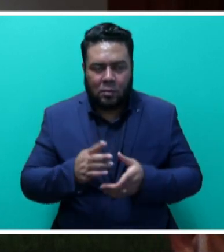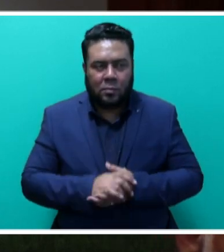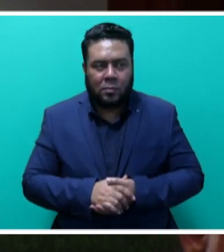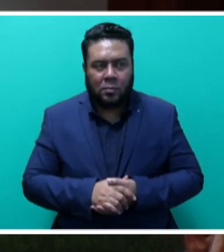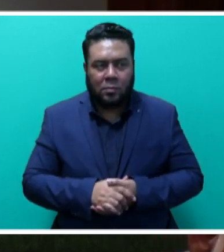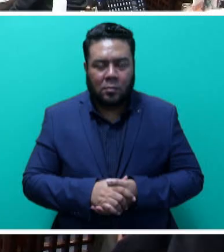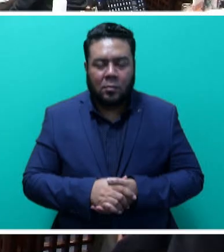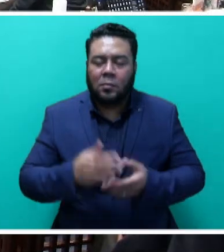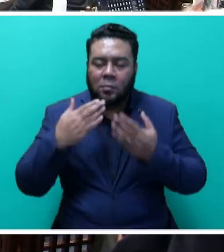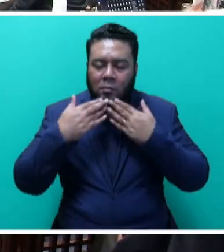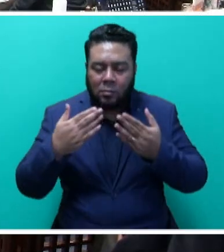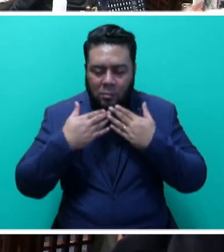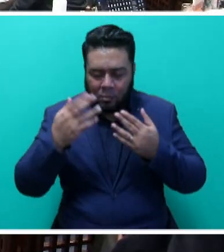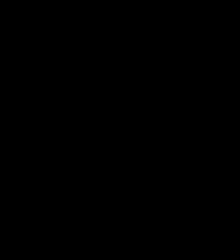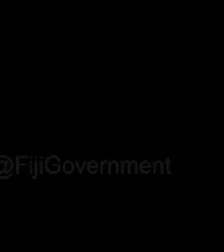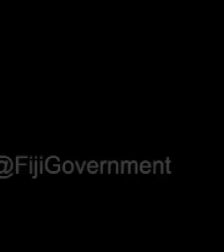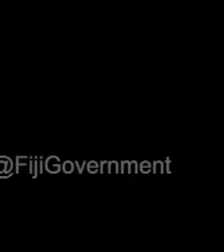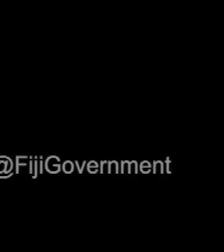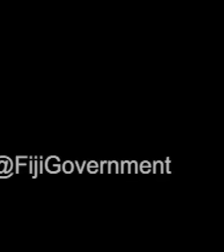Mr. you, Mr. Speaker, thank you. Mr. Thank you.